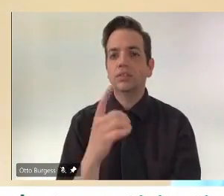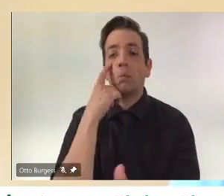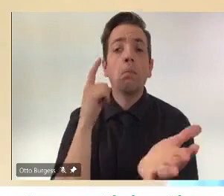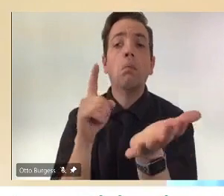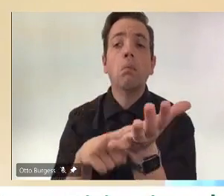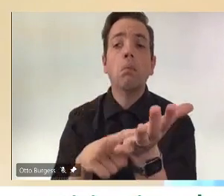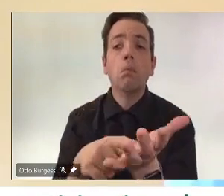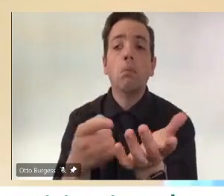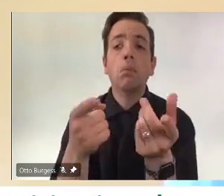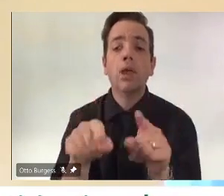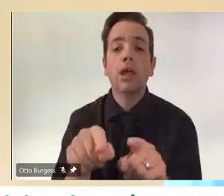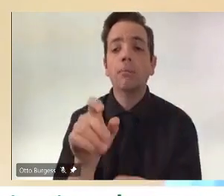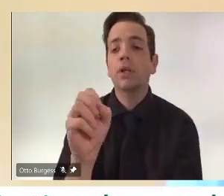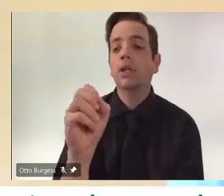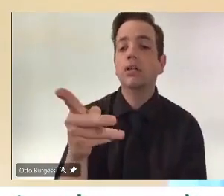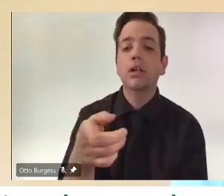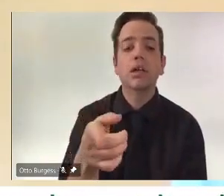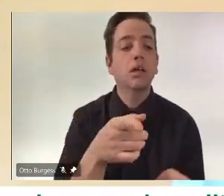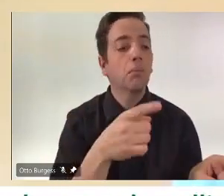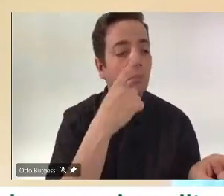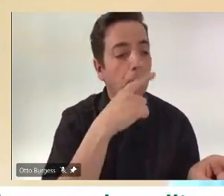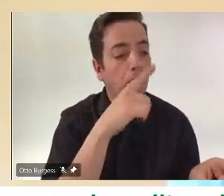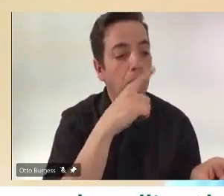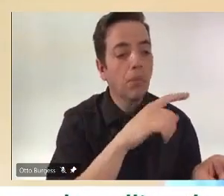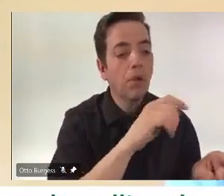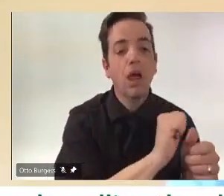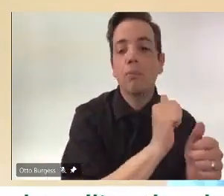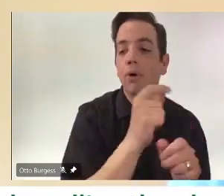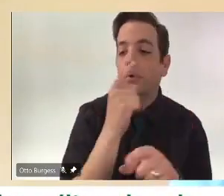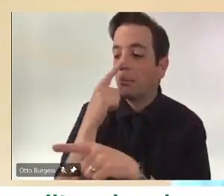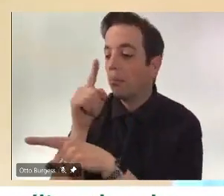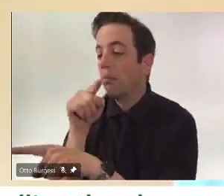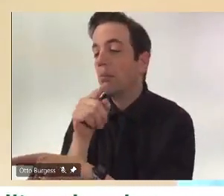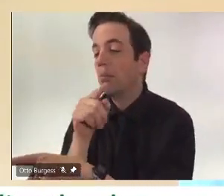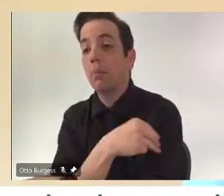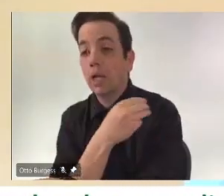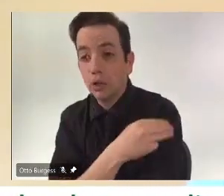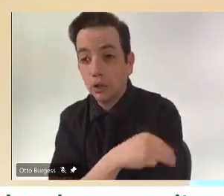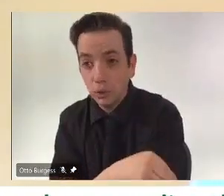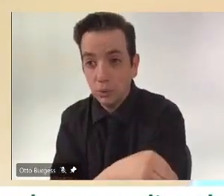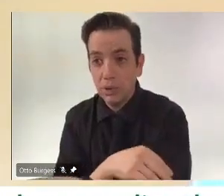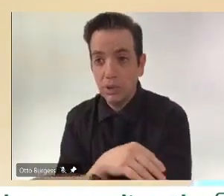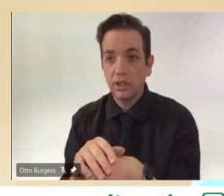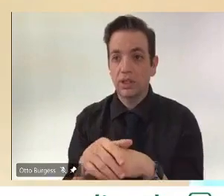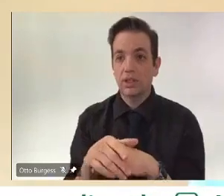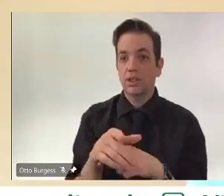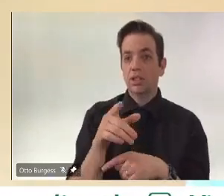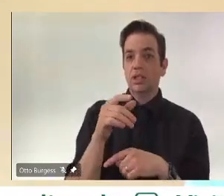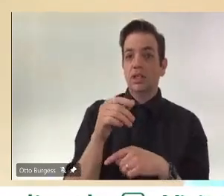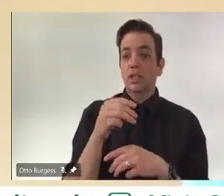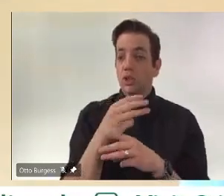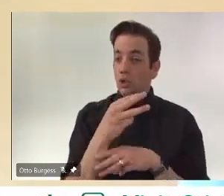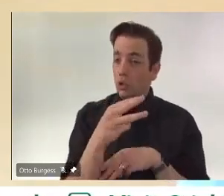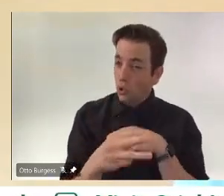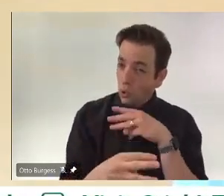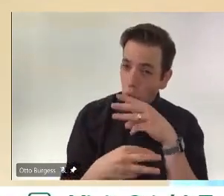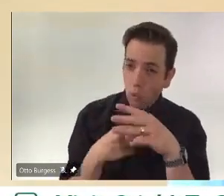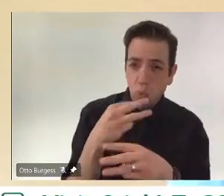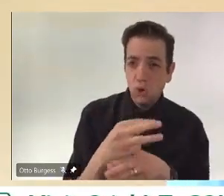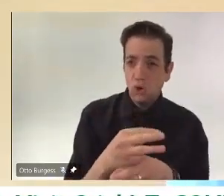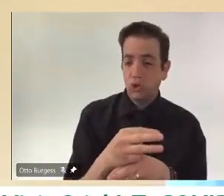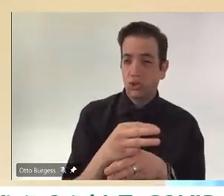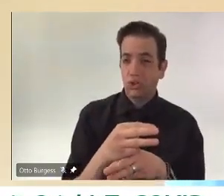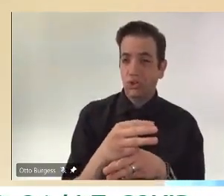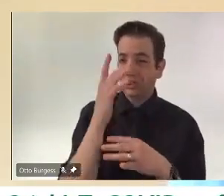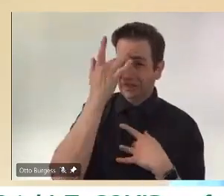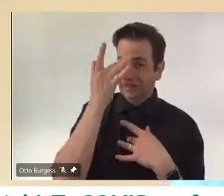and Canada and internationally. And, you know, I think one thing that these global pandemics teach us is, you know, the fact that we have